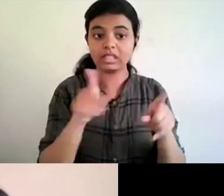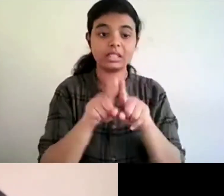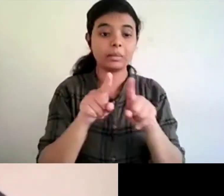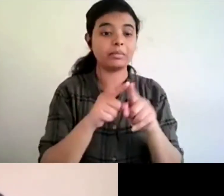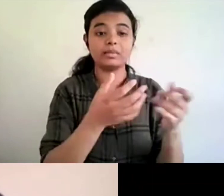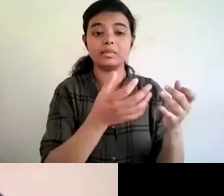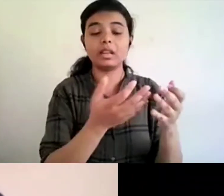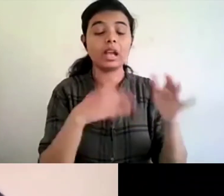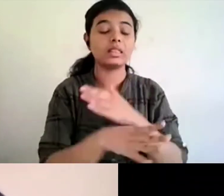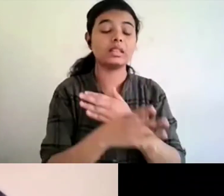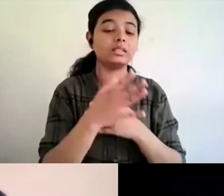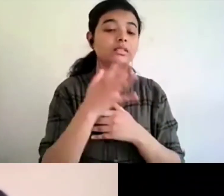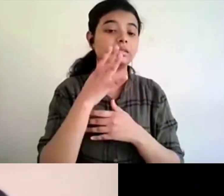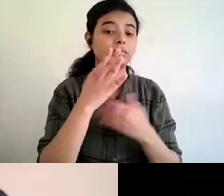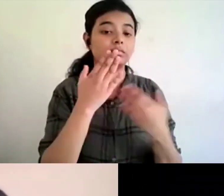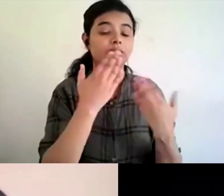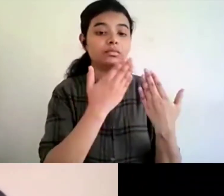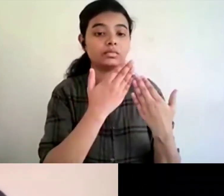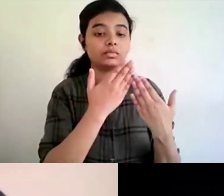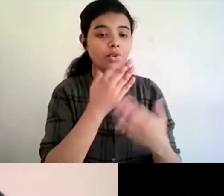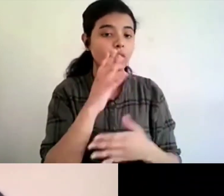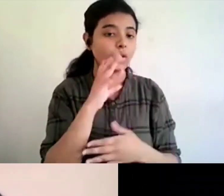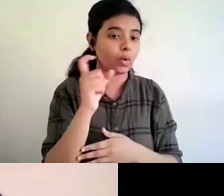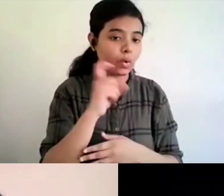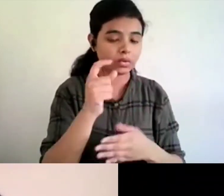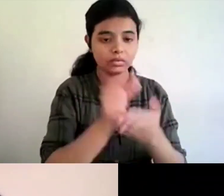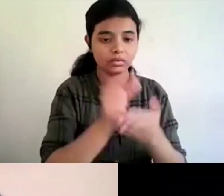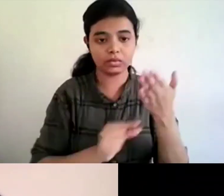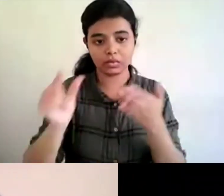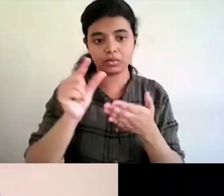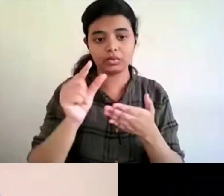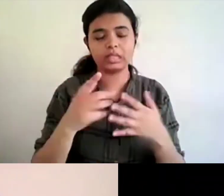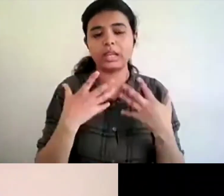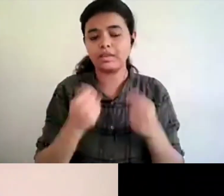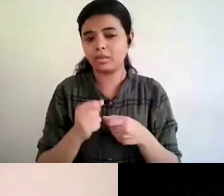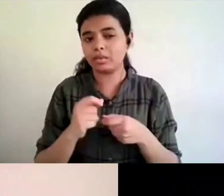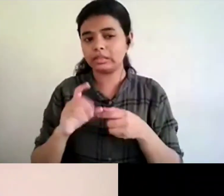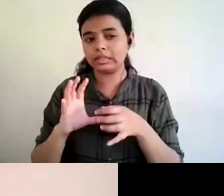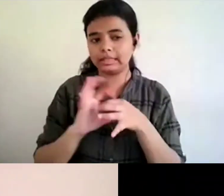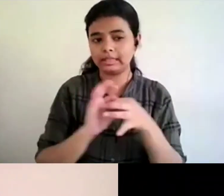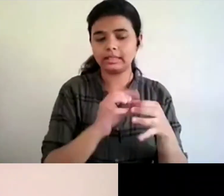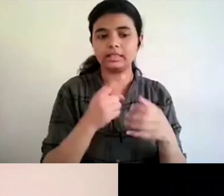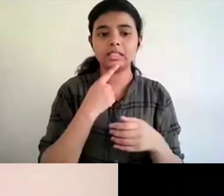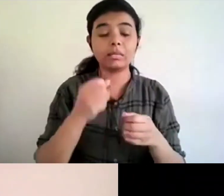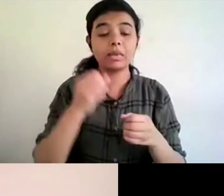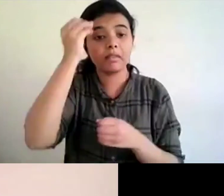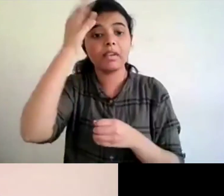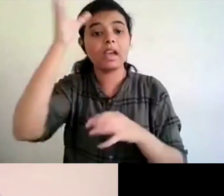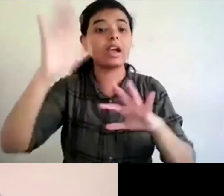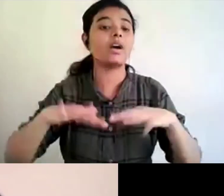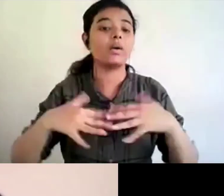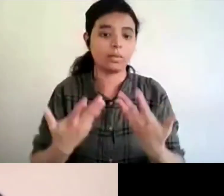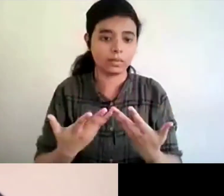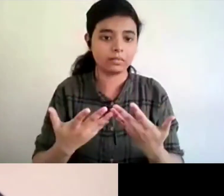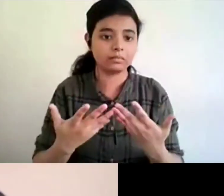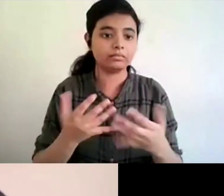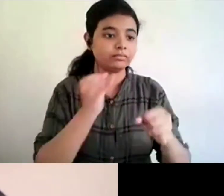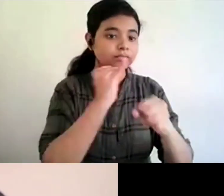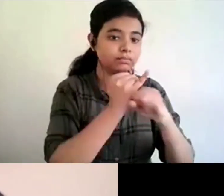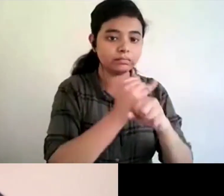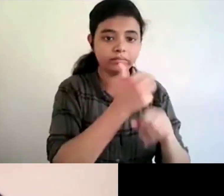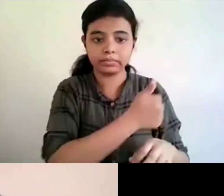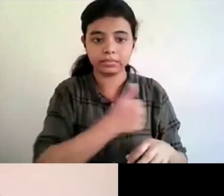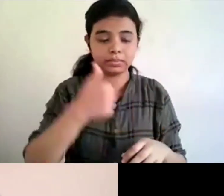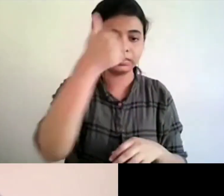universities in this regard i would like to ask what we can do to create awareness among the institutional authorities